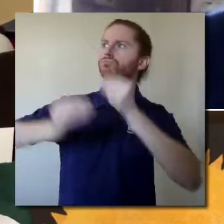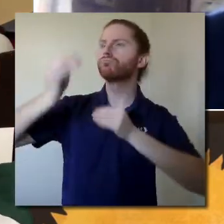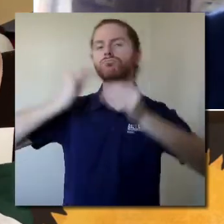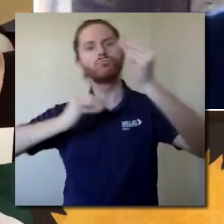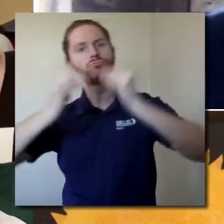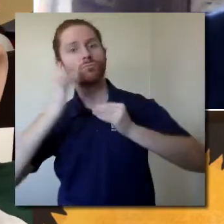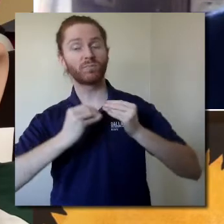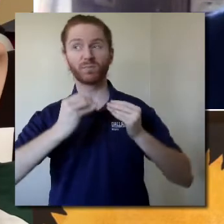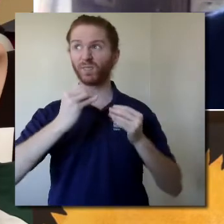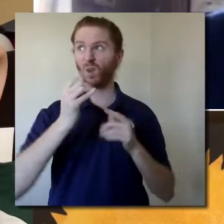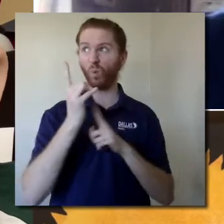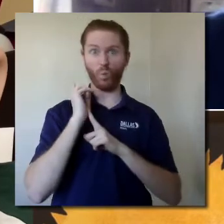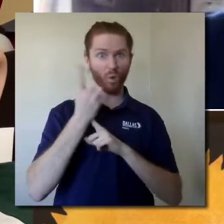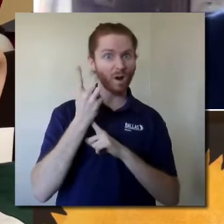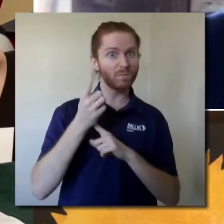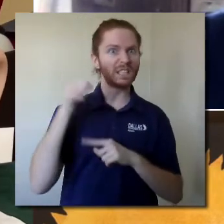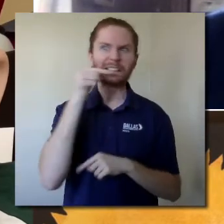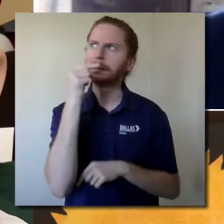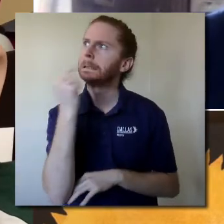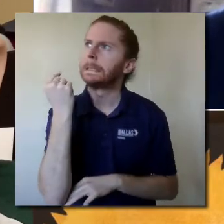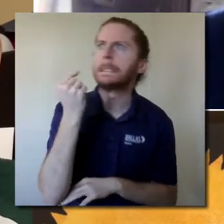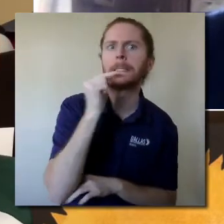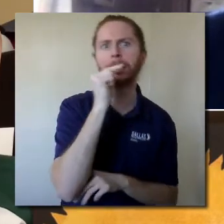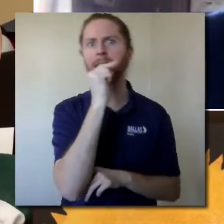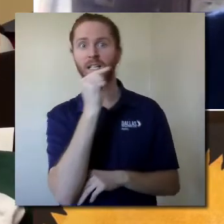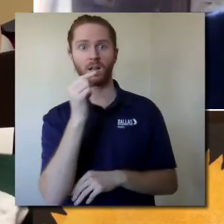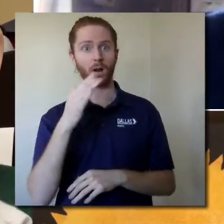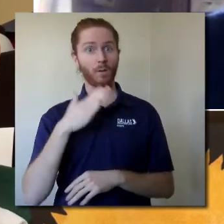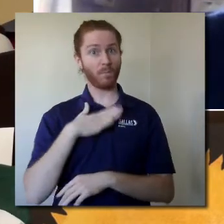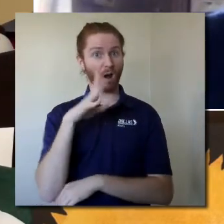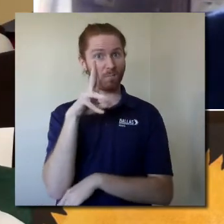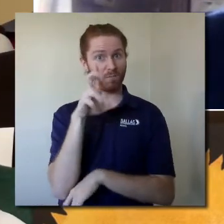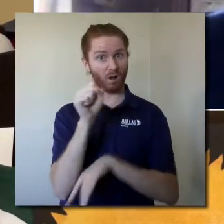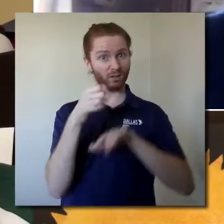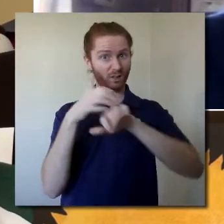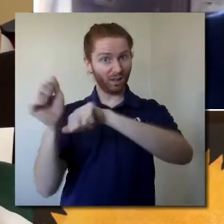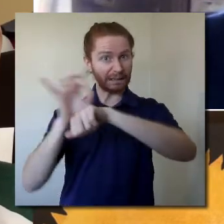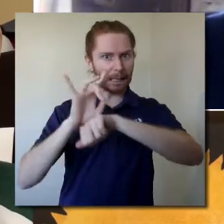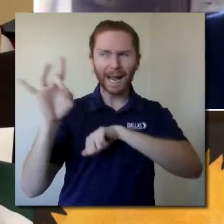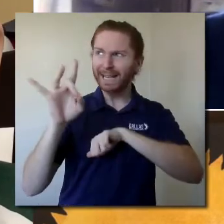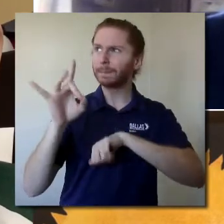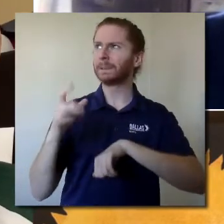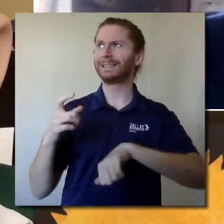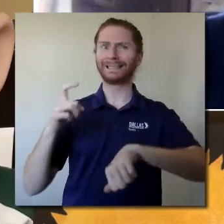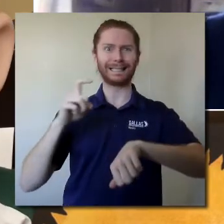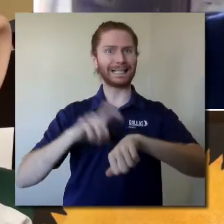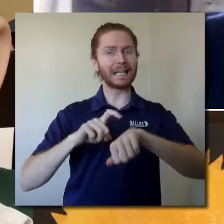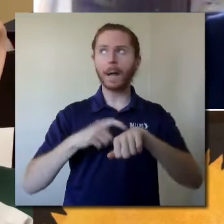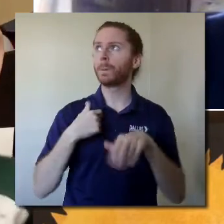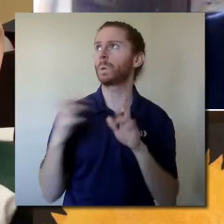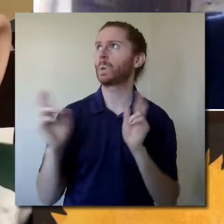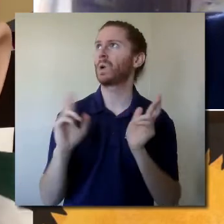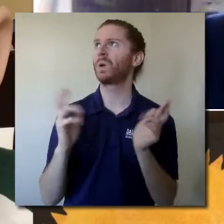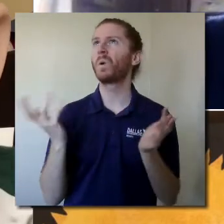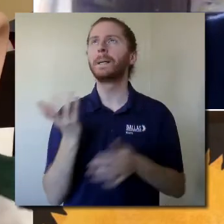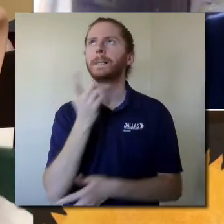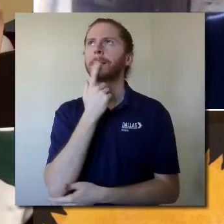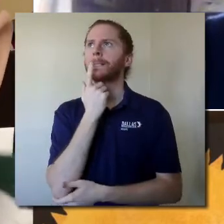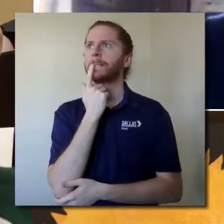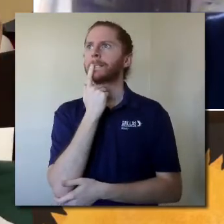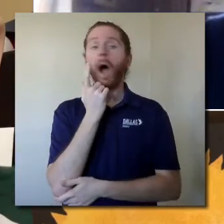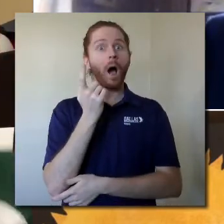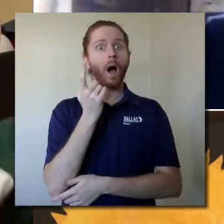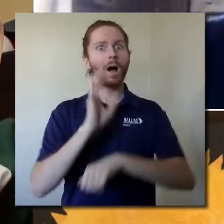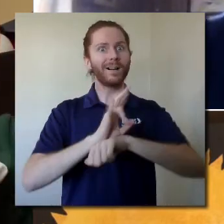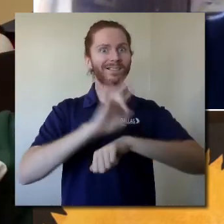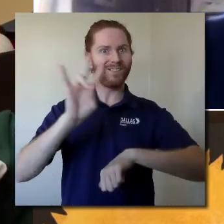and one minute to brush my teeth. My bus leaves at 8. What time will I be ready? 7.41.